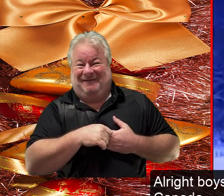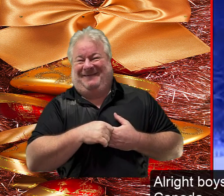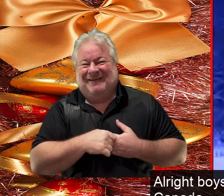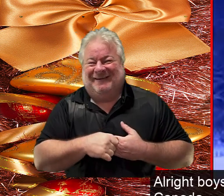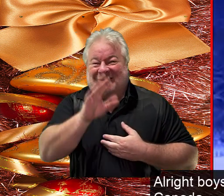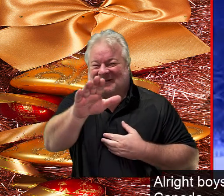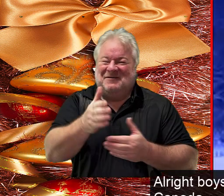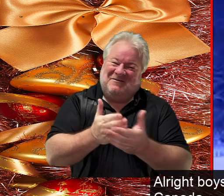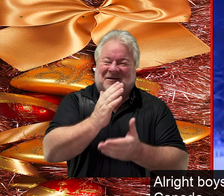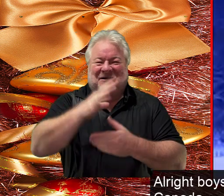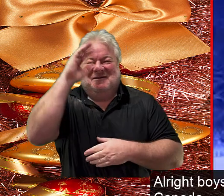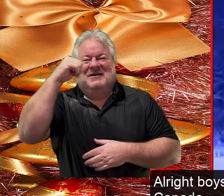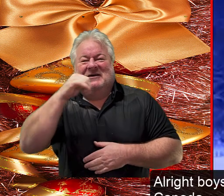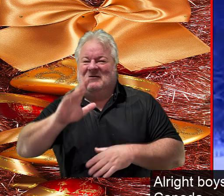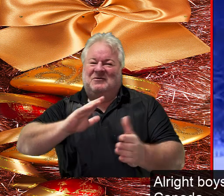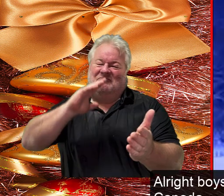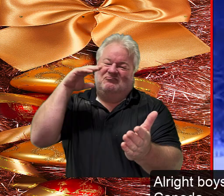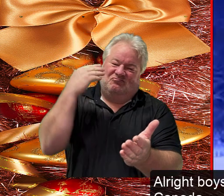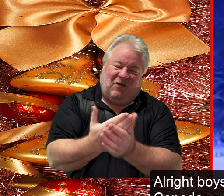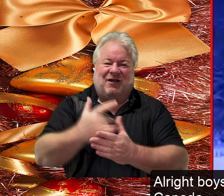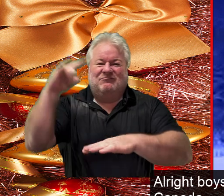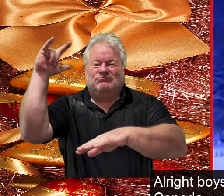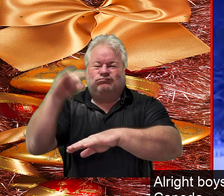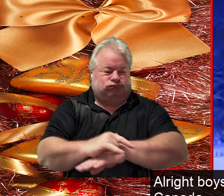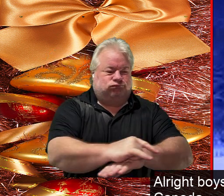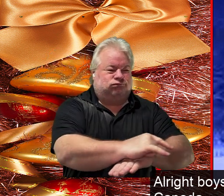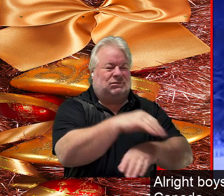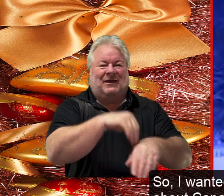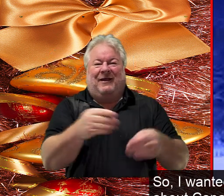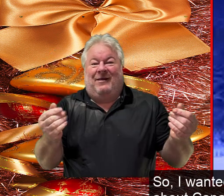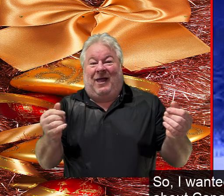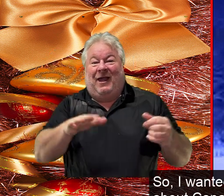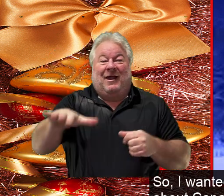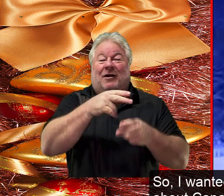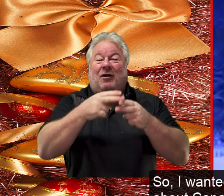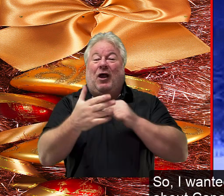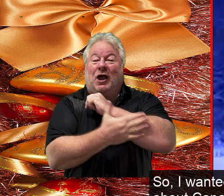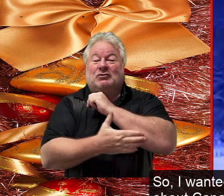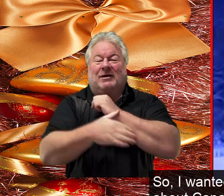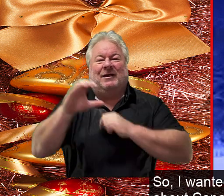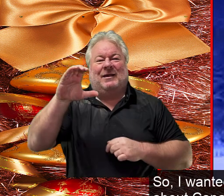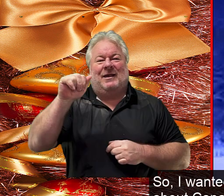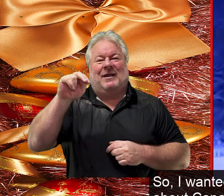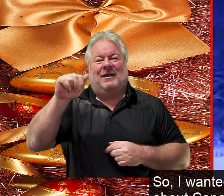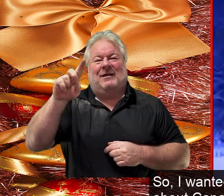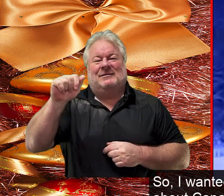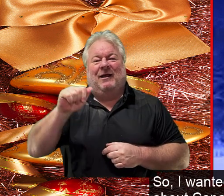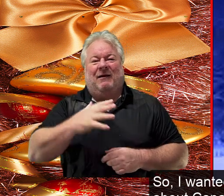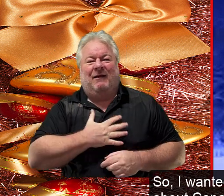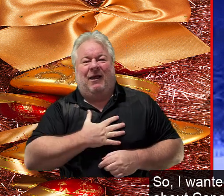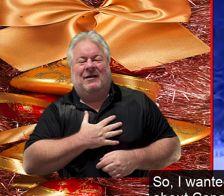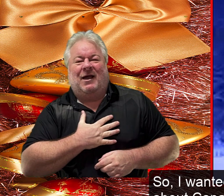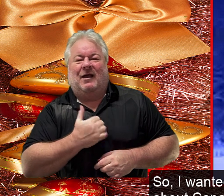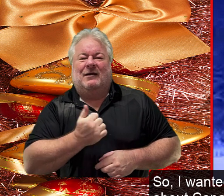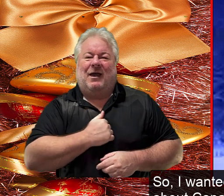all right boys and girls we have arrived in canada so i wanted to let you know a few